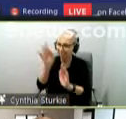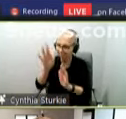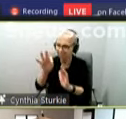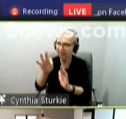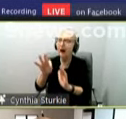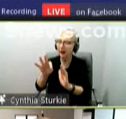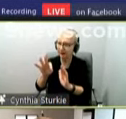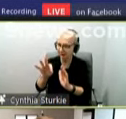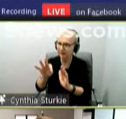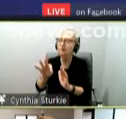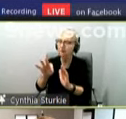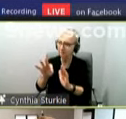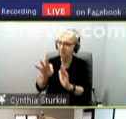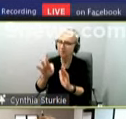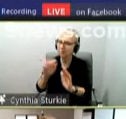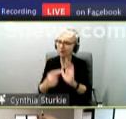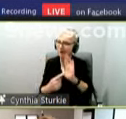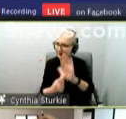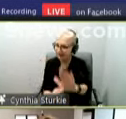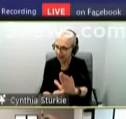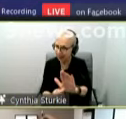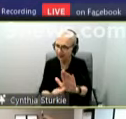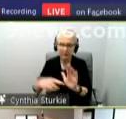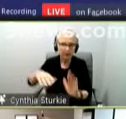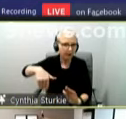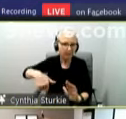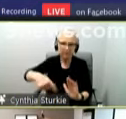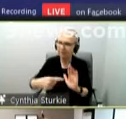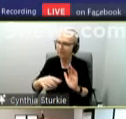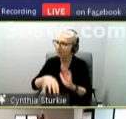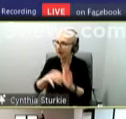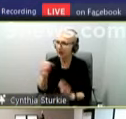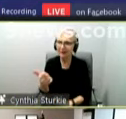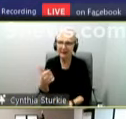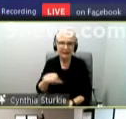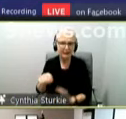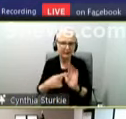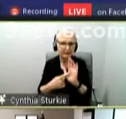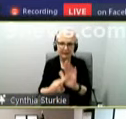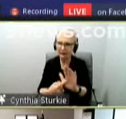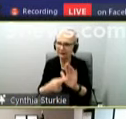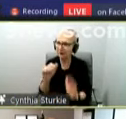in wastewater. I'd to underscore that none have been detected yet. Next slide, please.